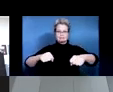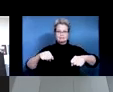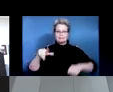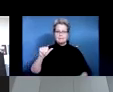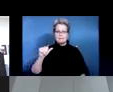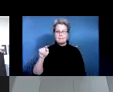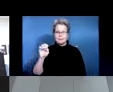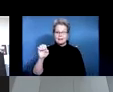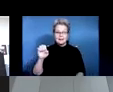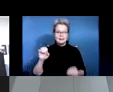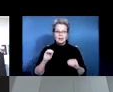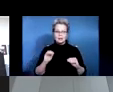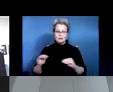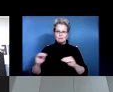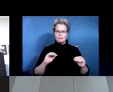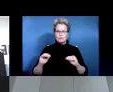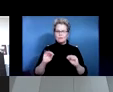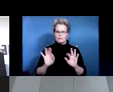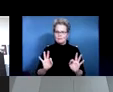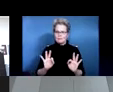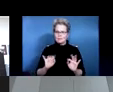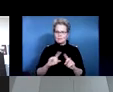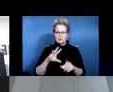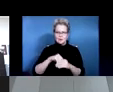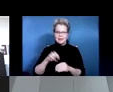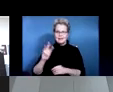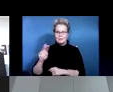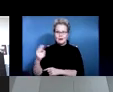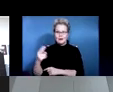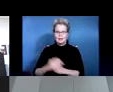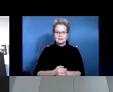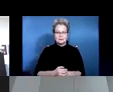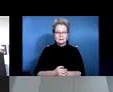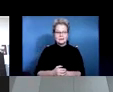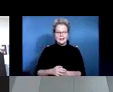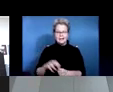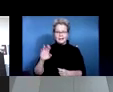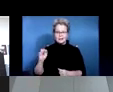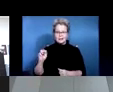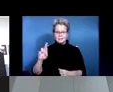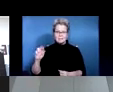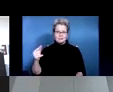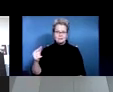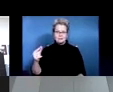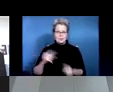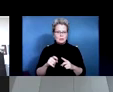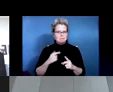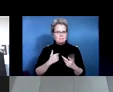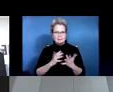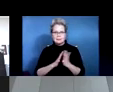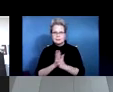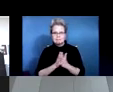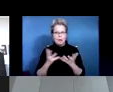of returning to work, Mr. G was very motivated and interested, but also apprehensive because his occupation is so physical.